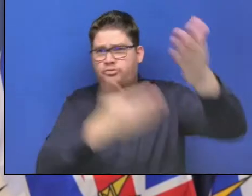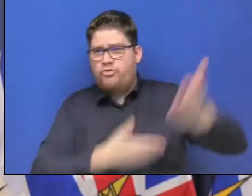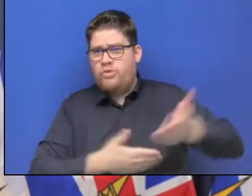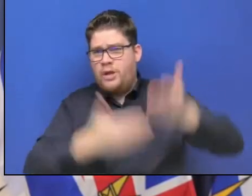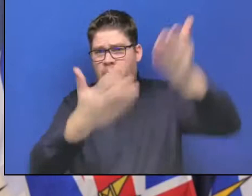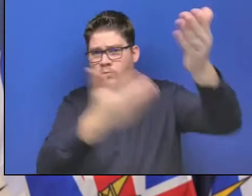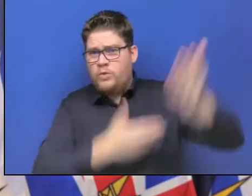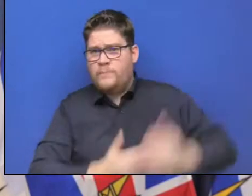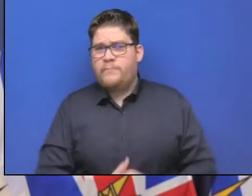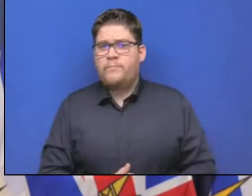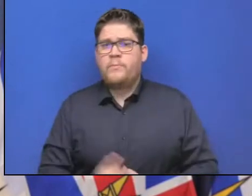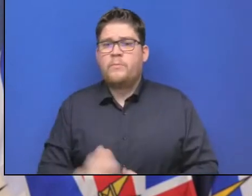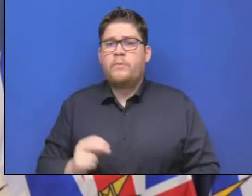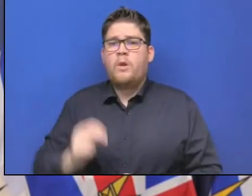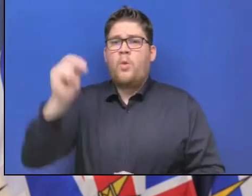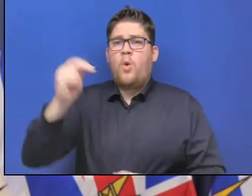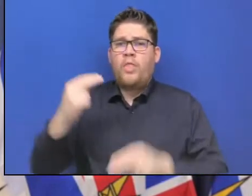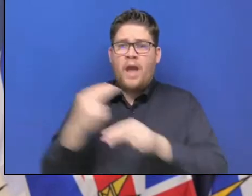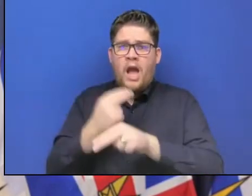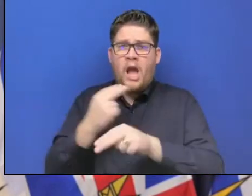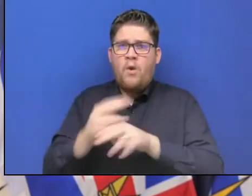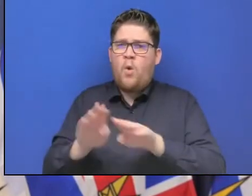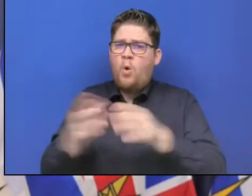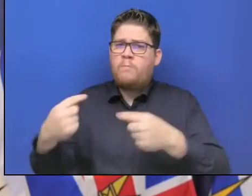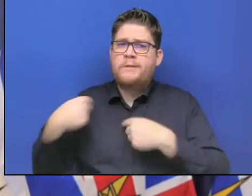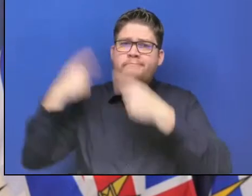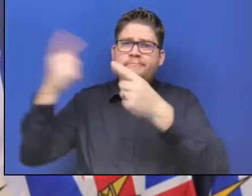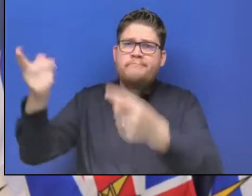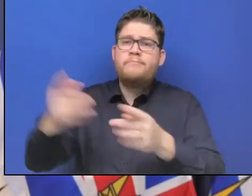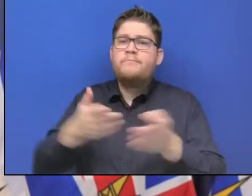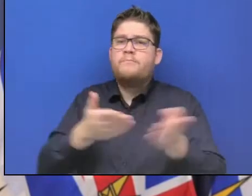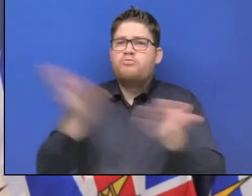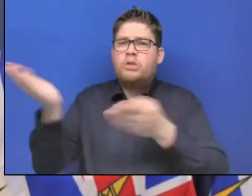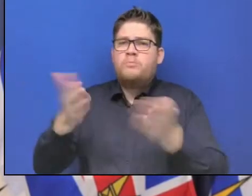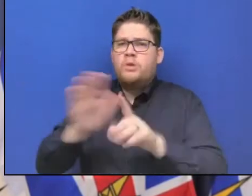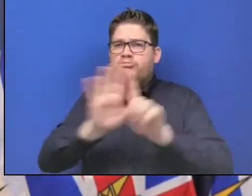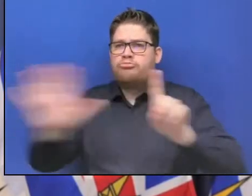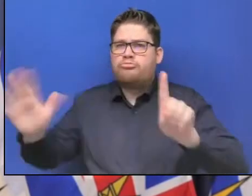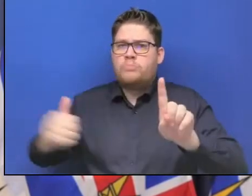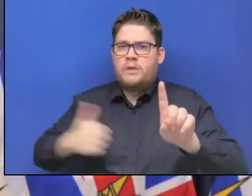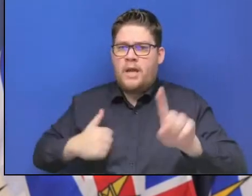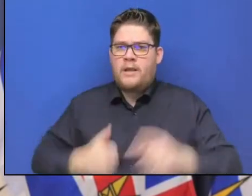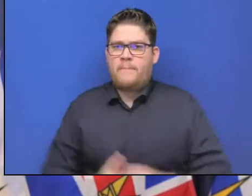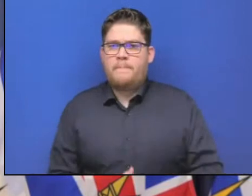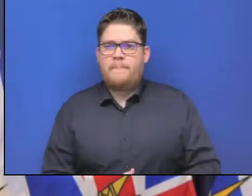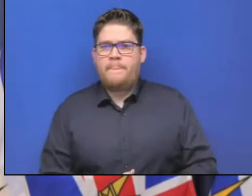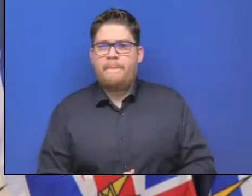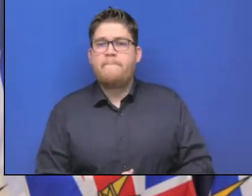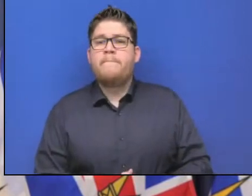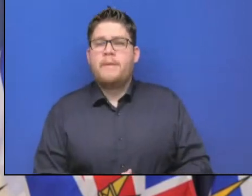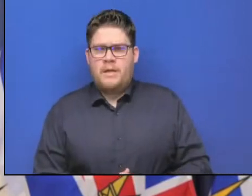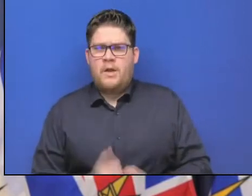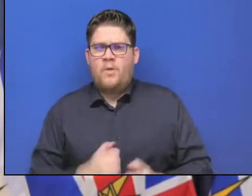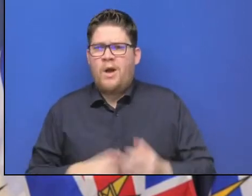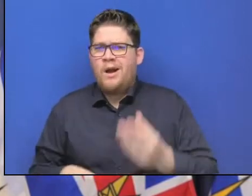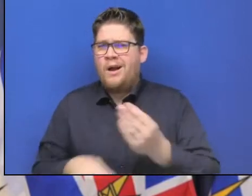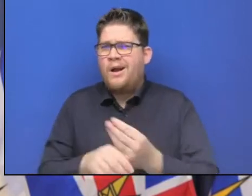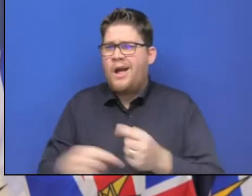in the province. Highway 1, just going back to that, will be available for general travel.